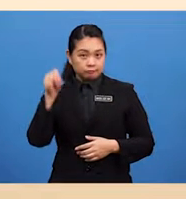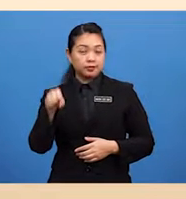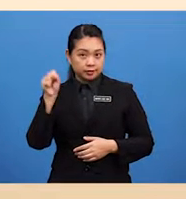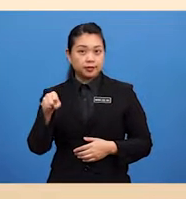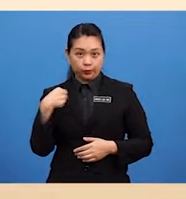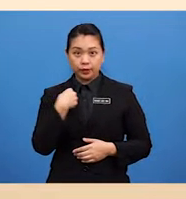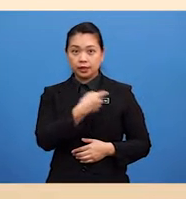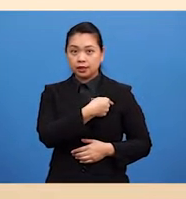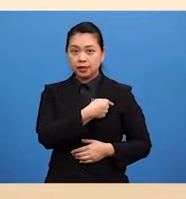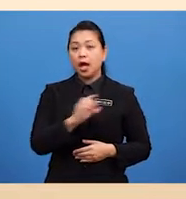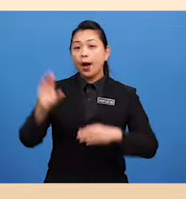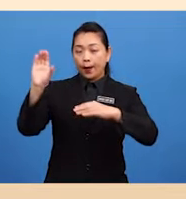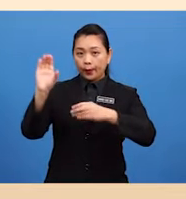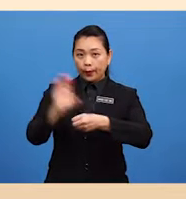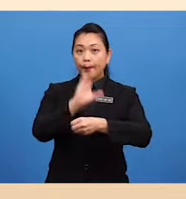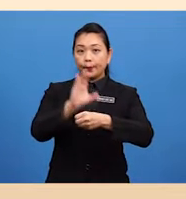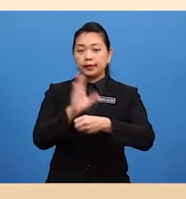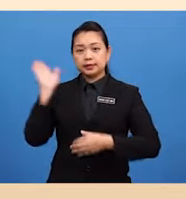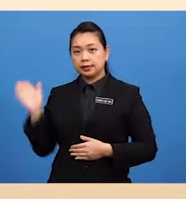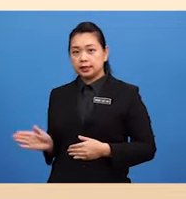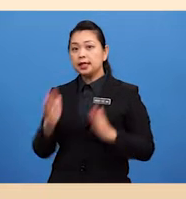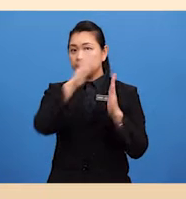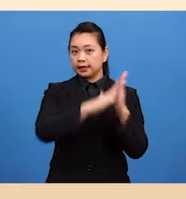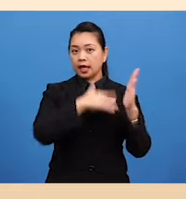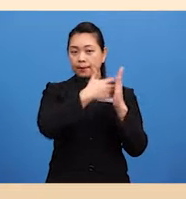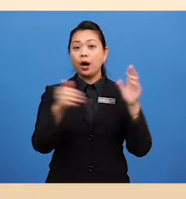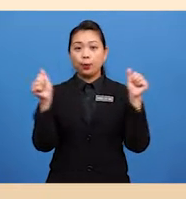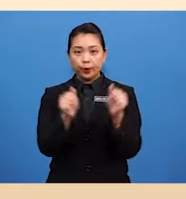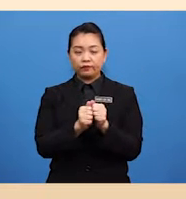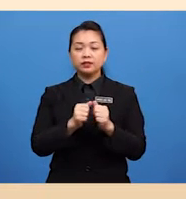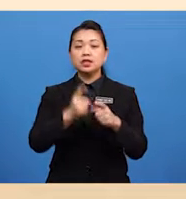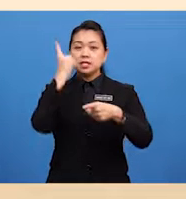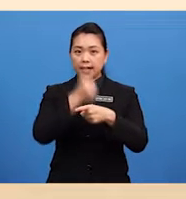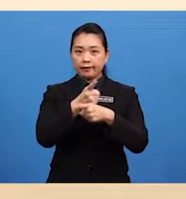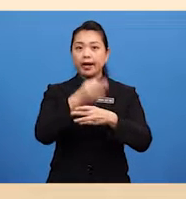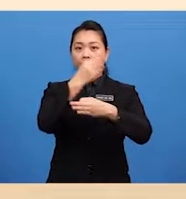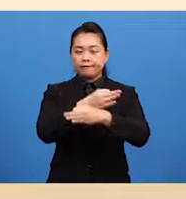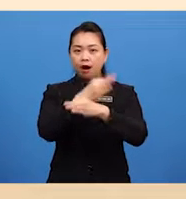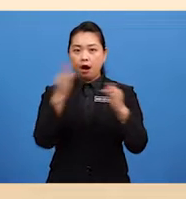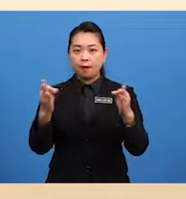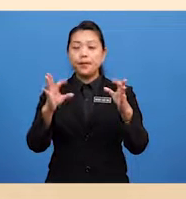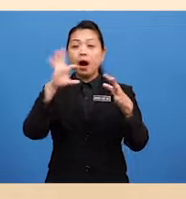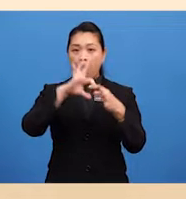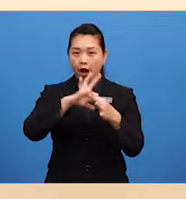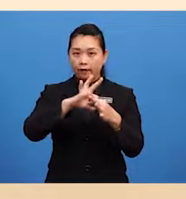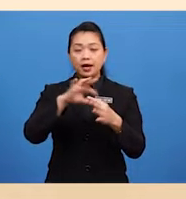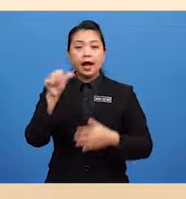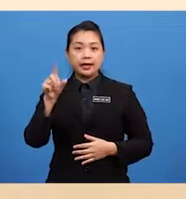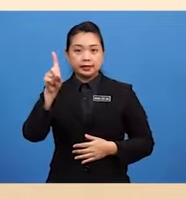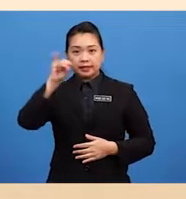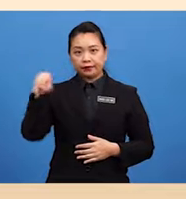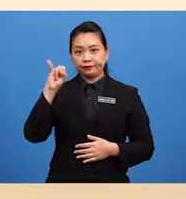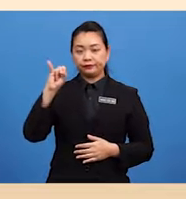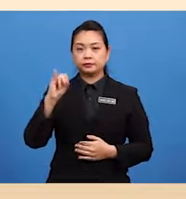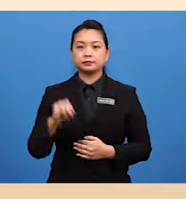Complete The Table Below With The Correct Forms Of The Adjectives